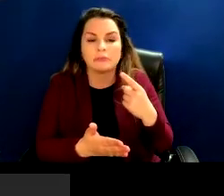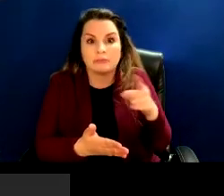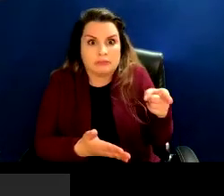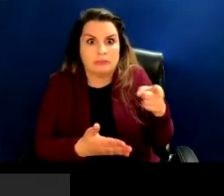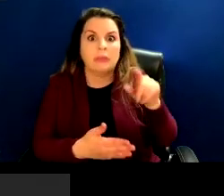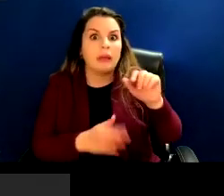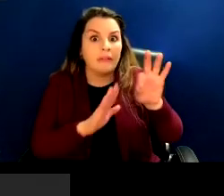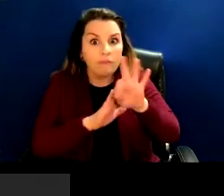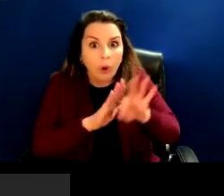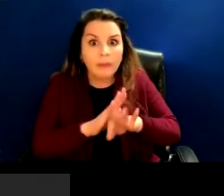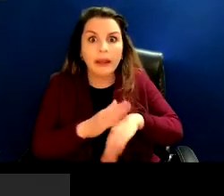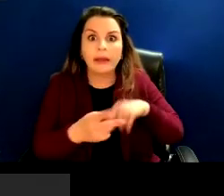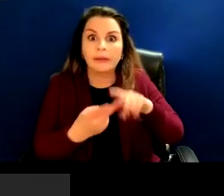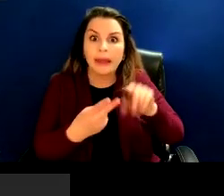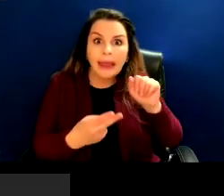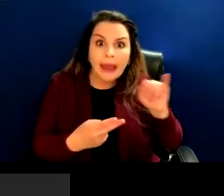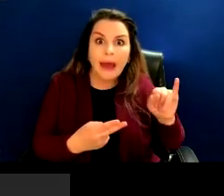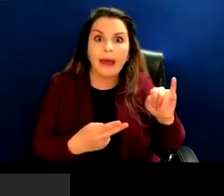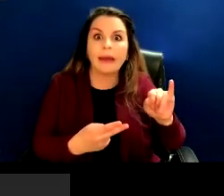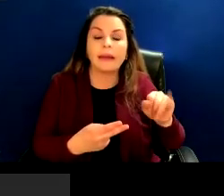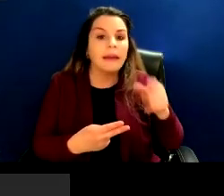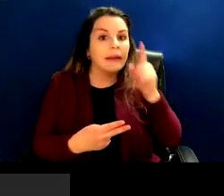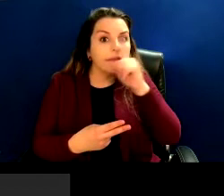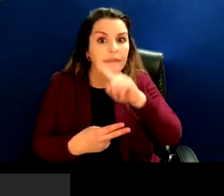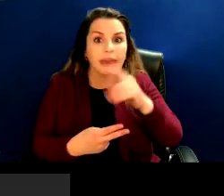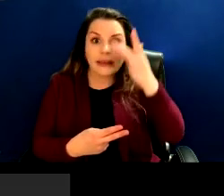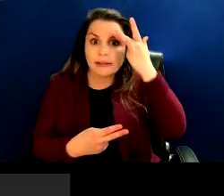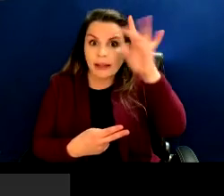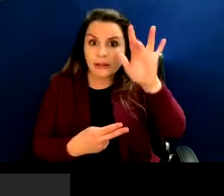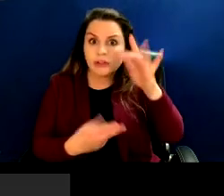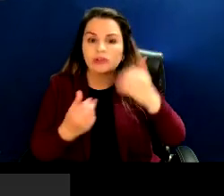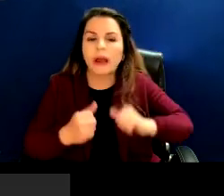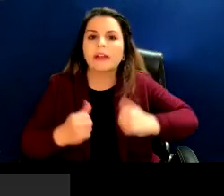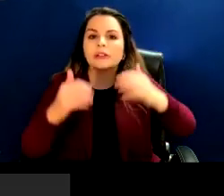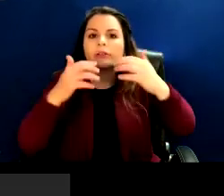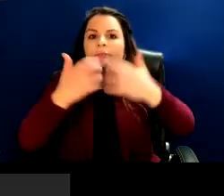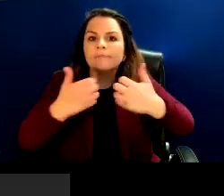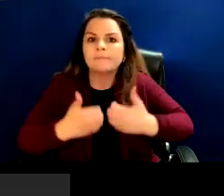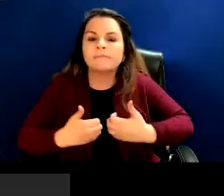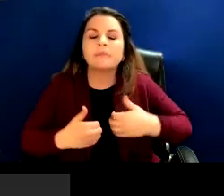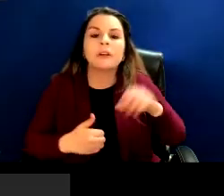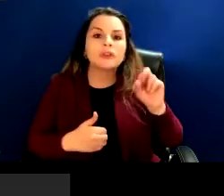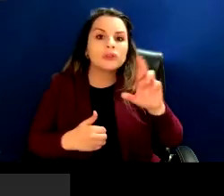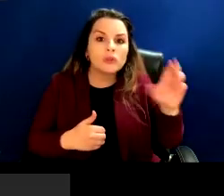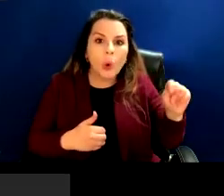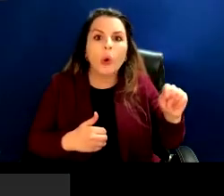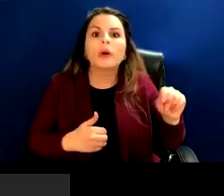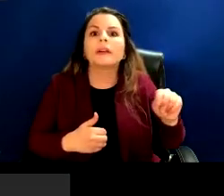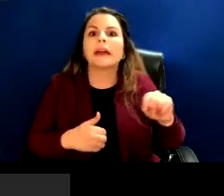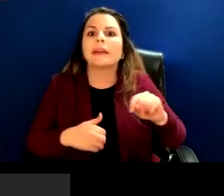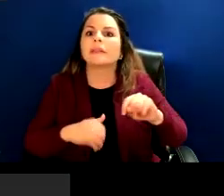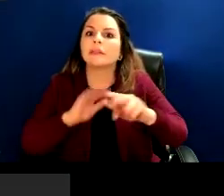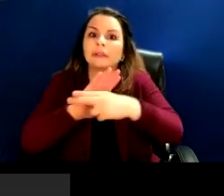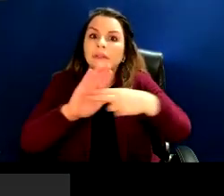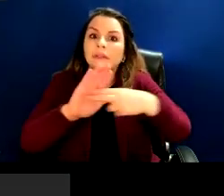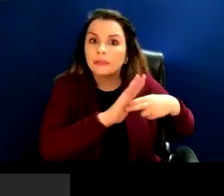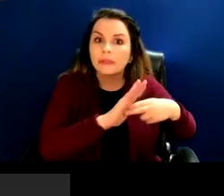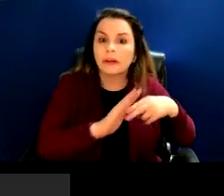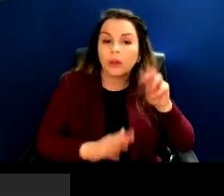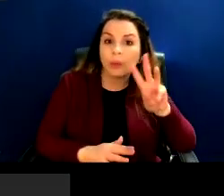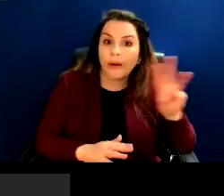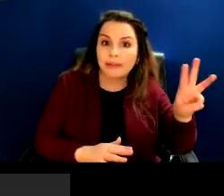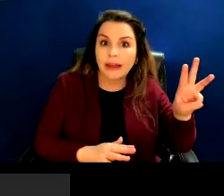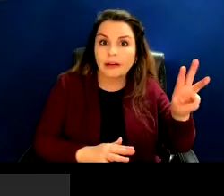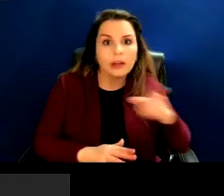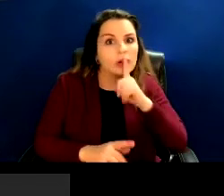artificial intelligence that's used to help help sort through and index the web that it what it